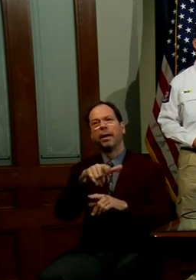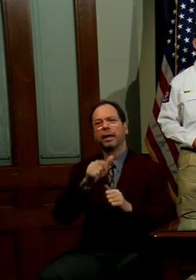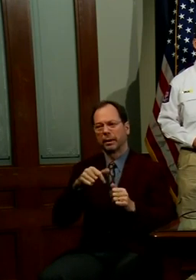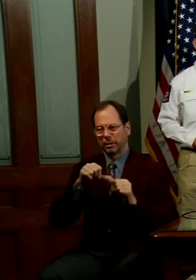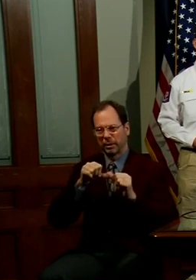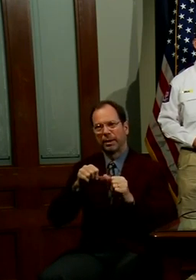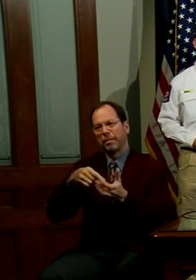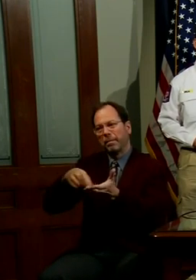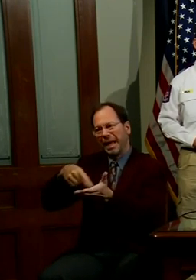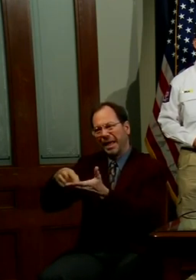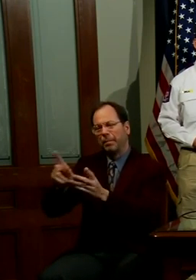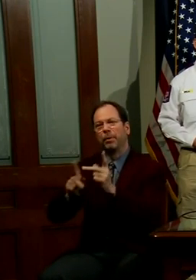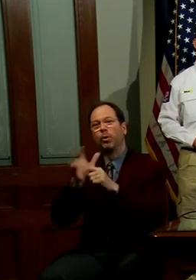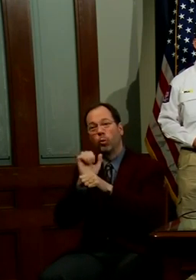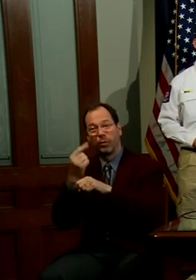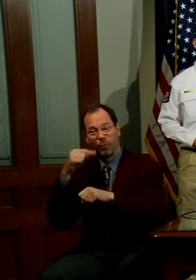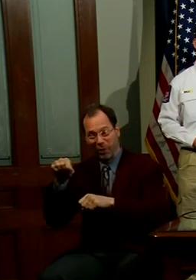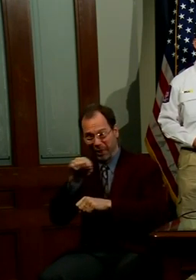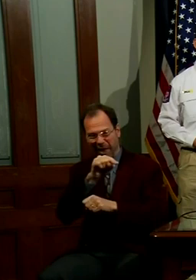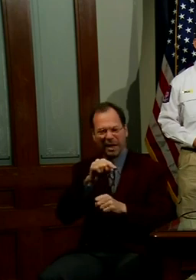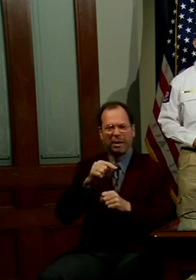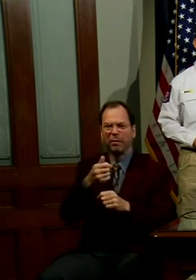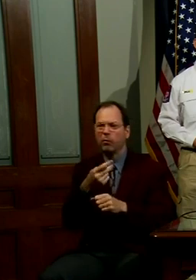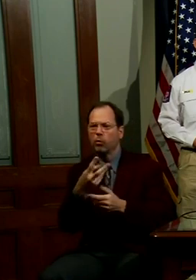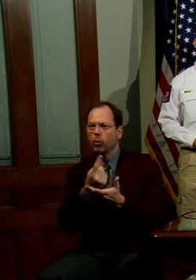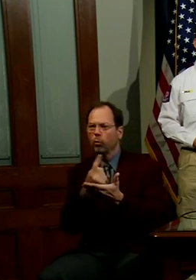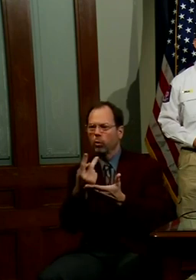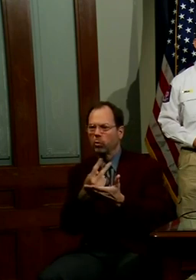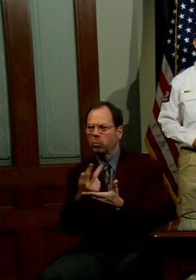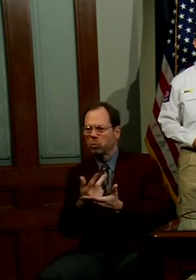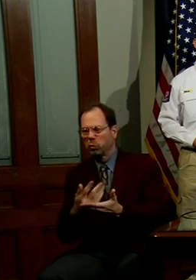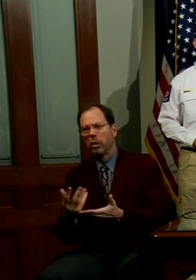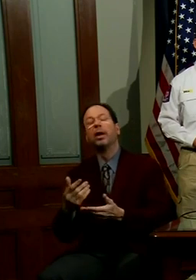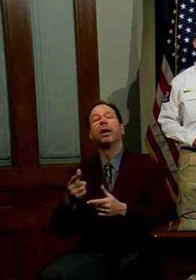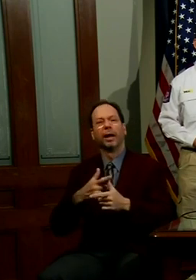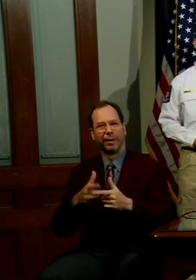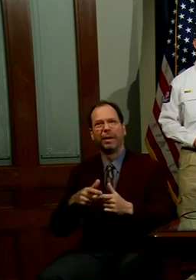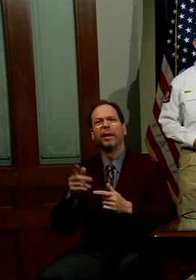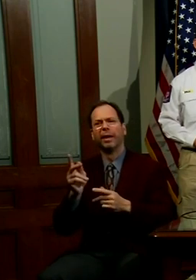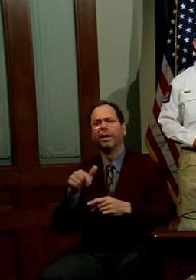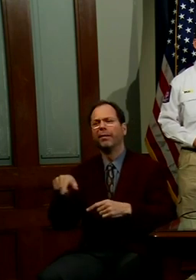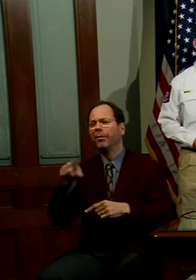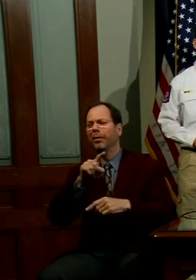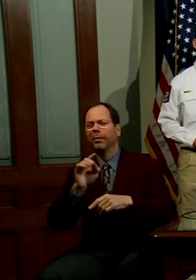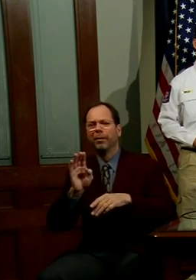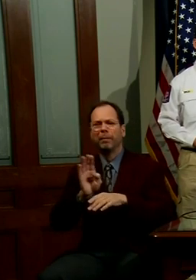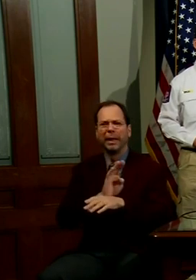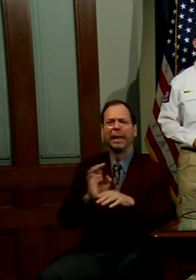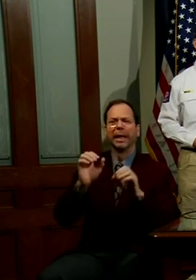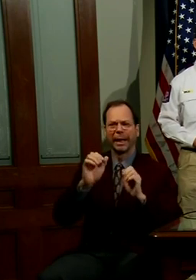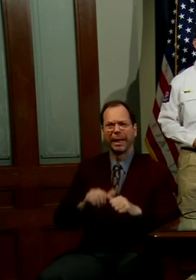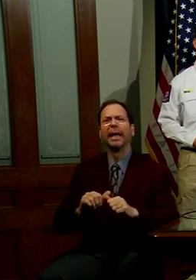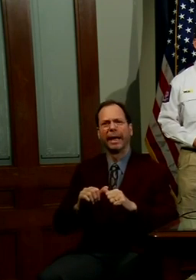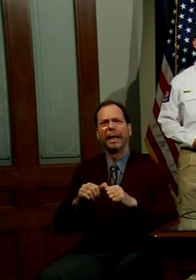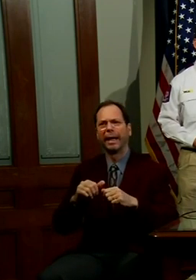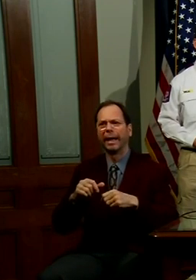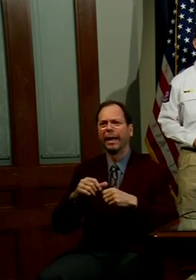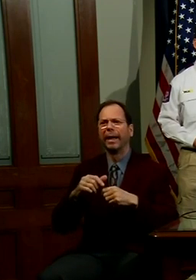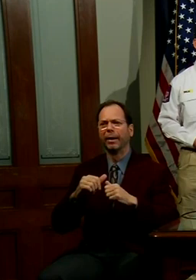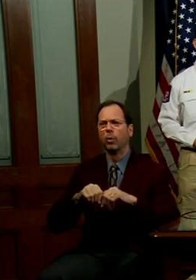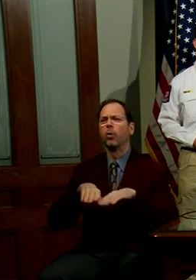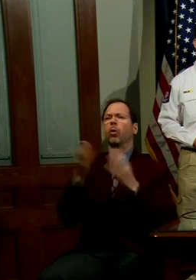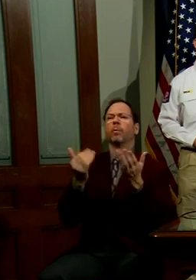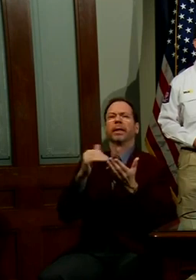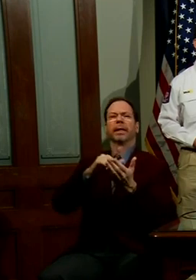for the remaining few weeks or so until businesses can begin that process of opening back up. And so I'm very